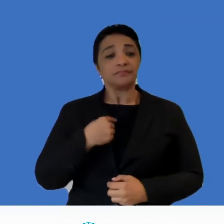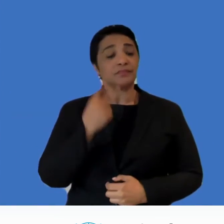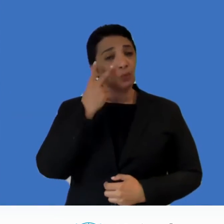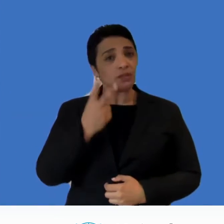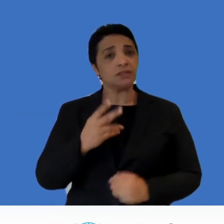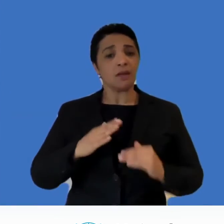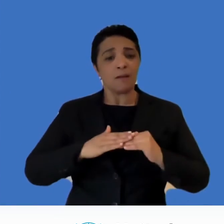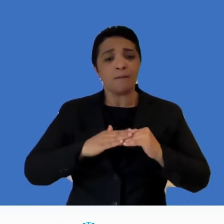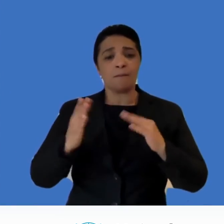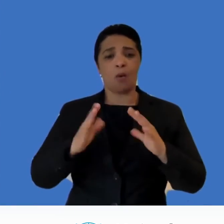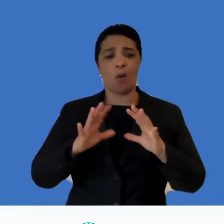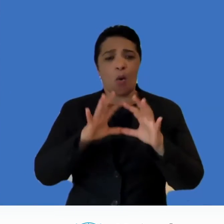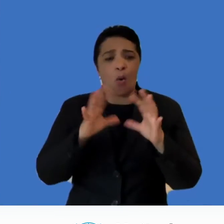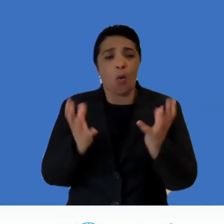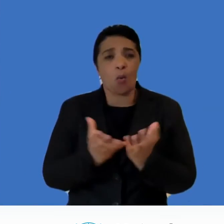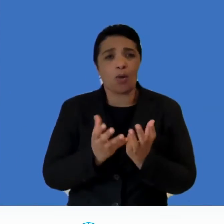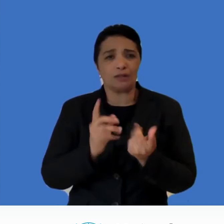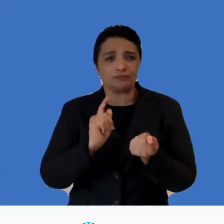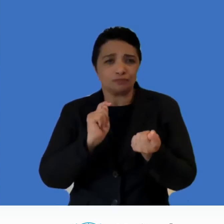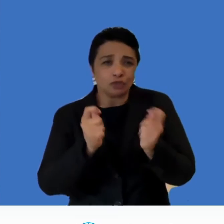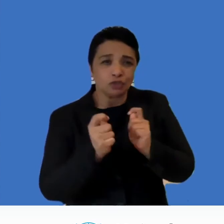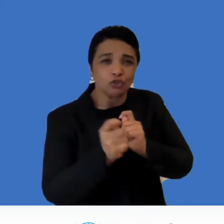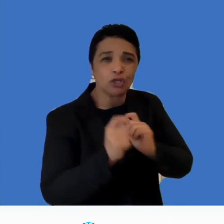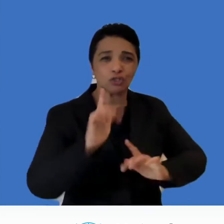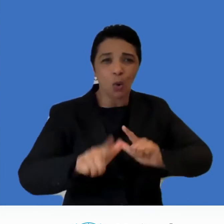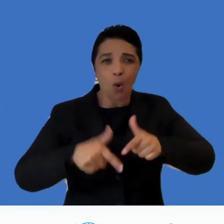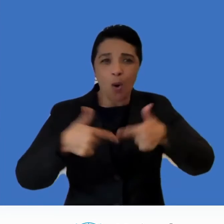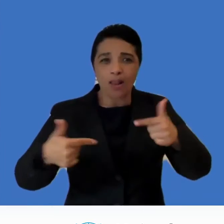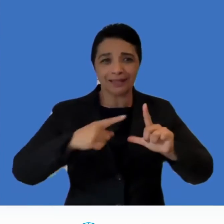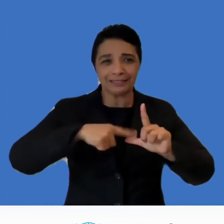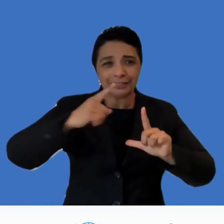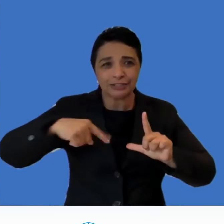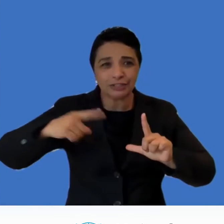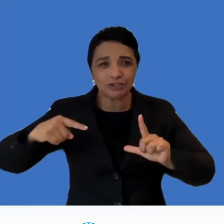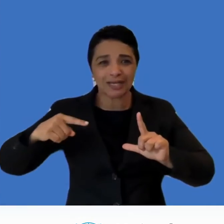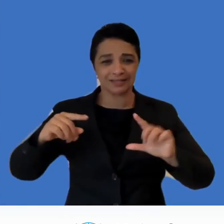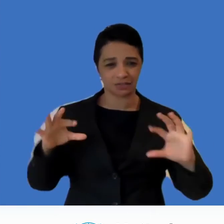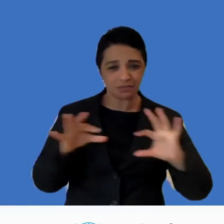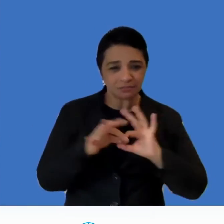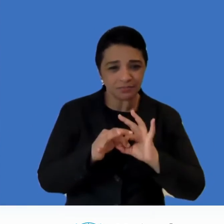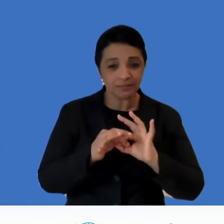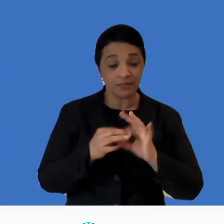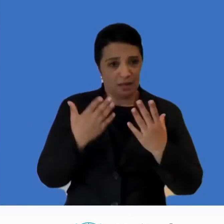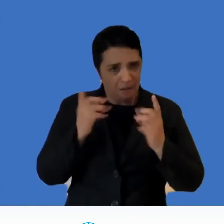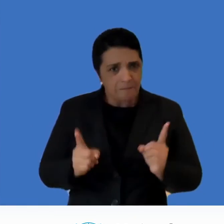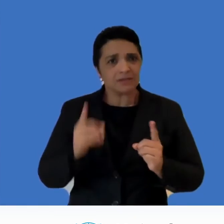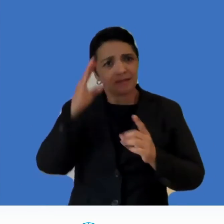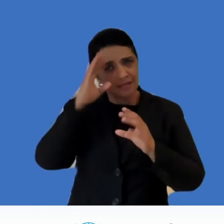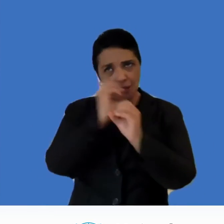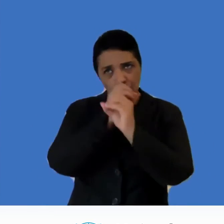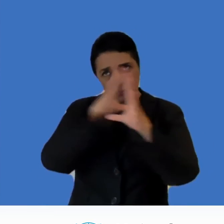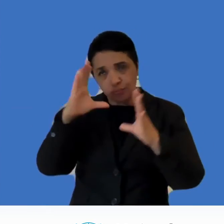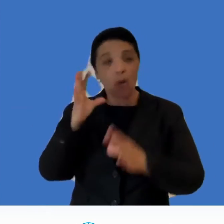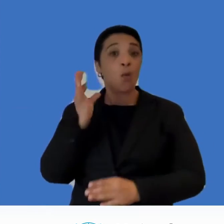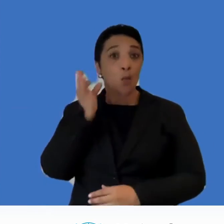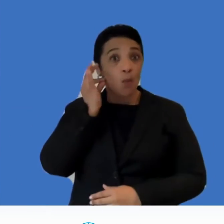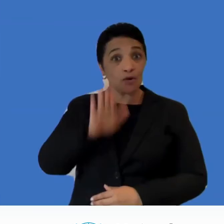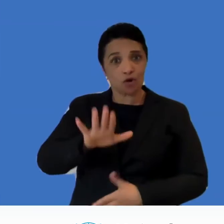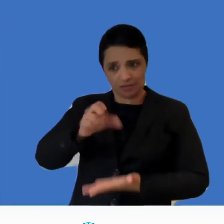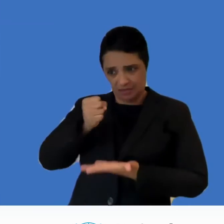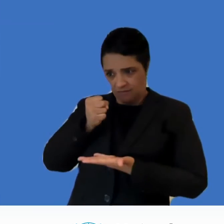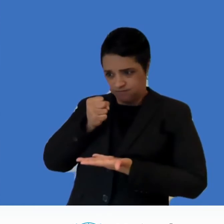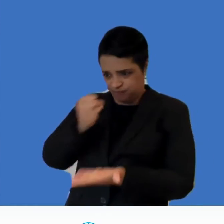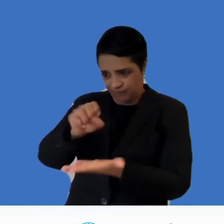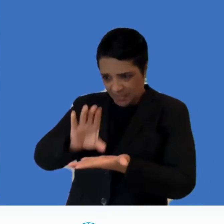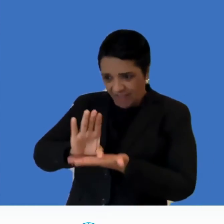many emerging technologies I urge you to invest in women and girls women and girls in engineering